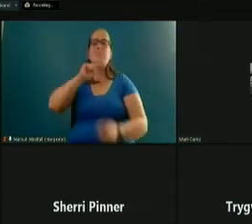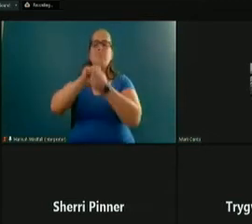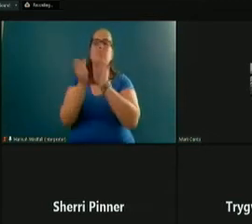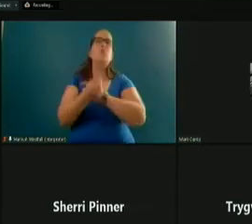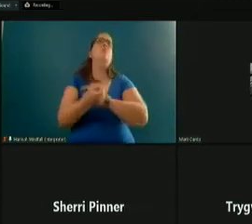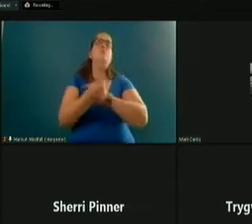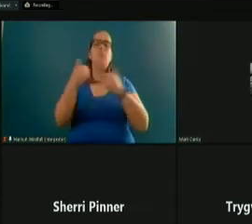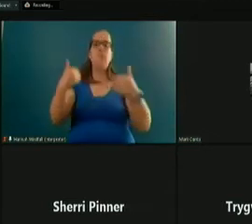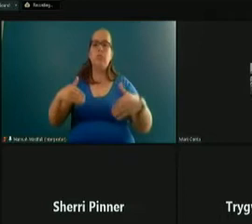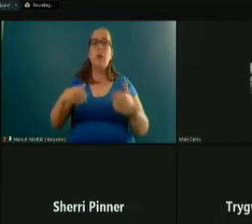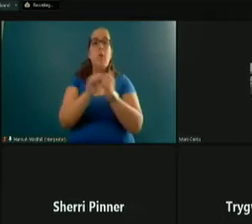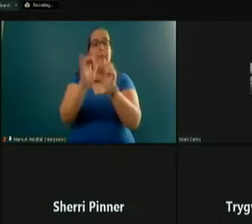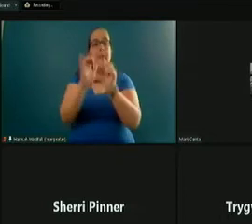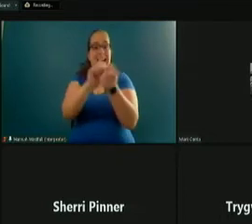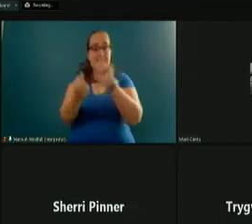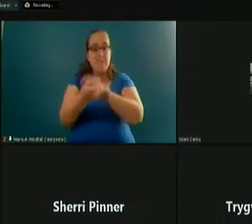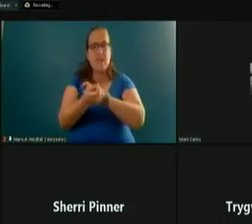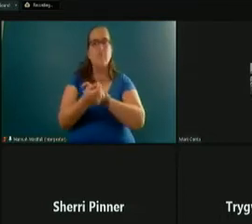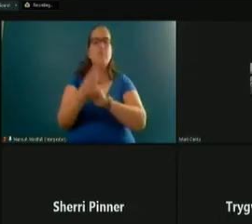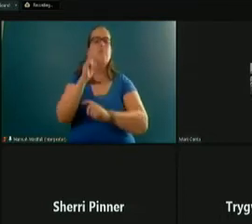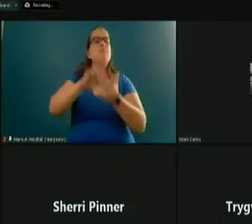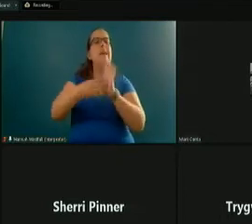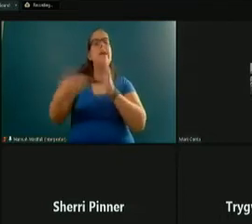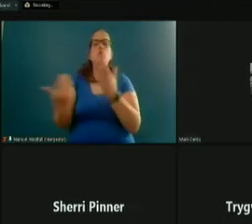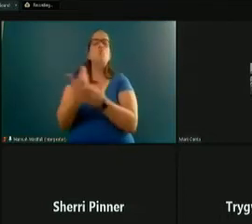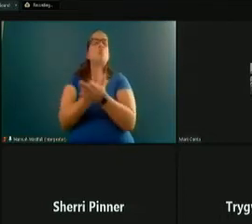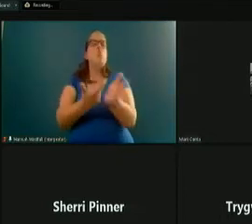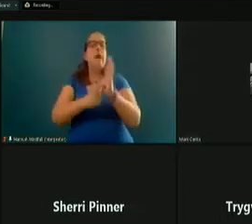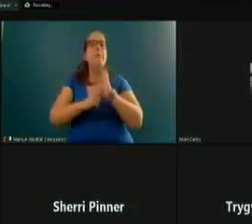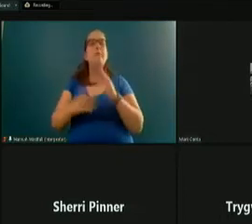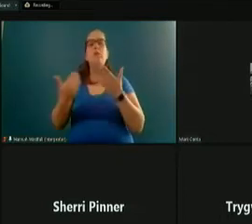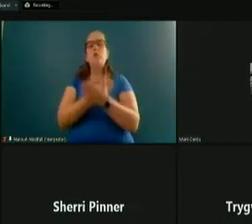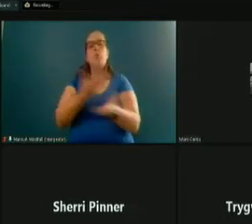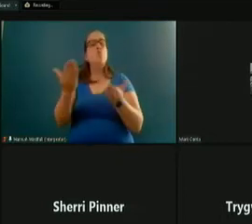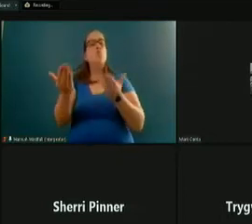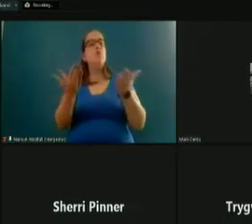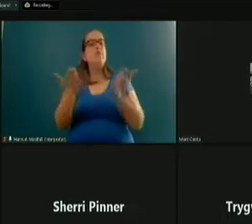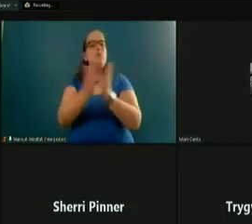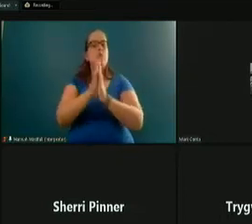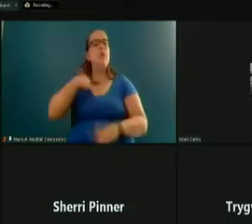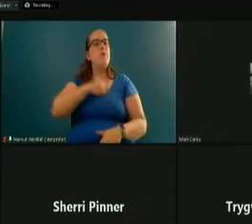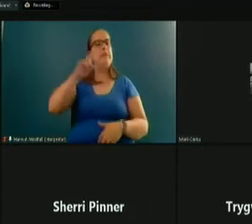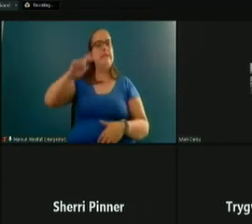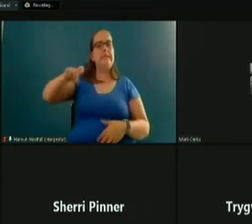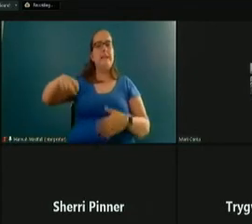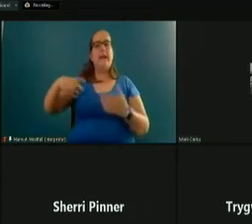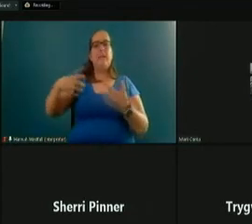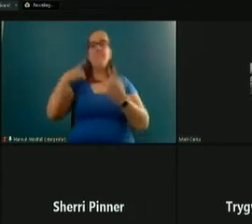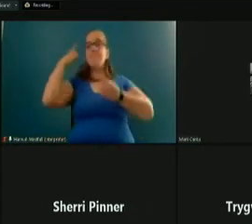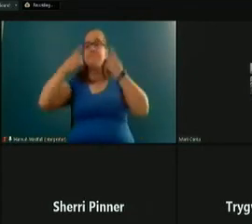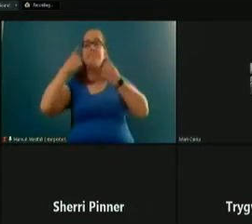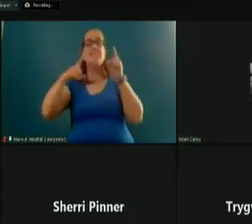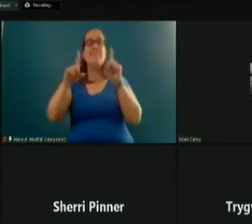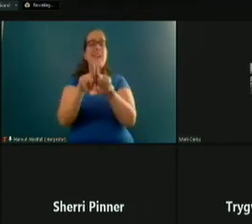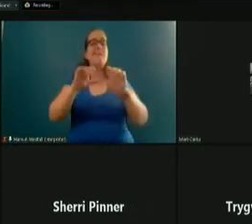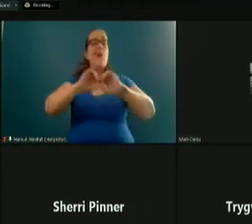And with the change in our demographics will come new demands and new service requests that we're going to need to consider as an